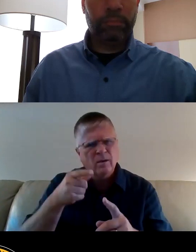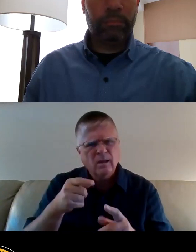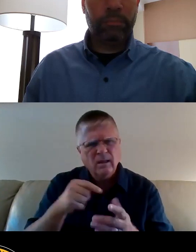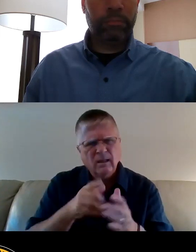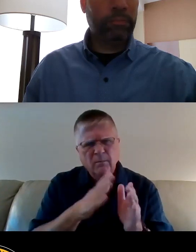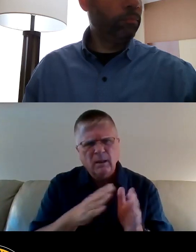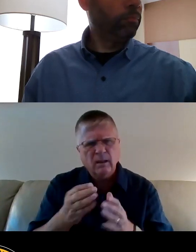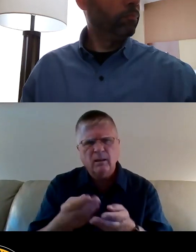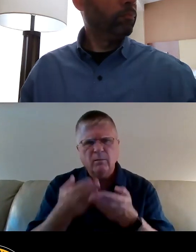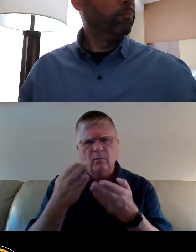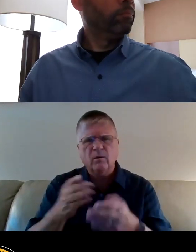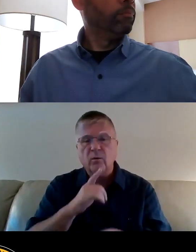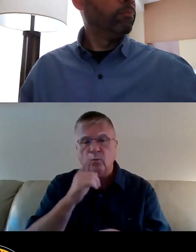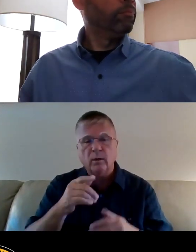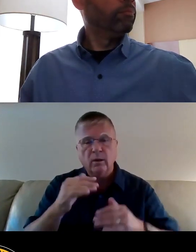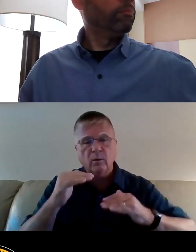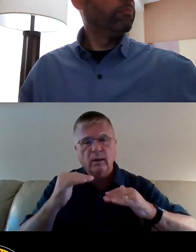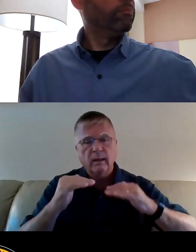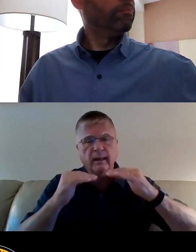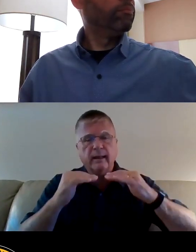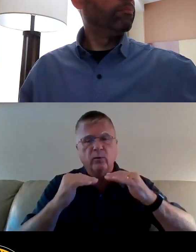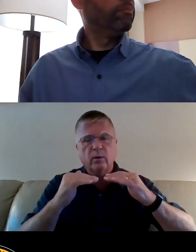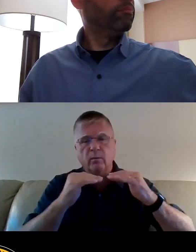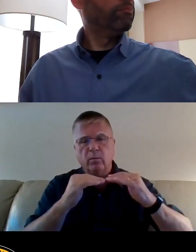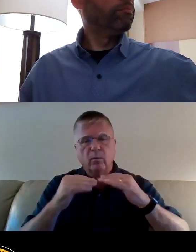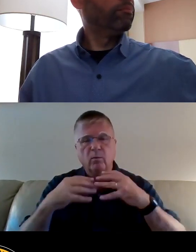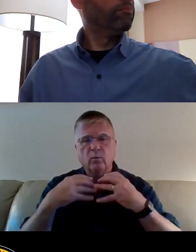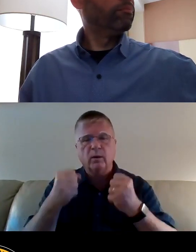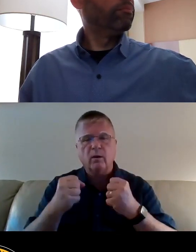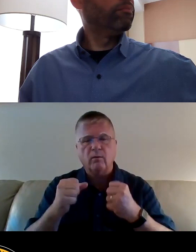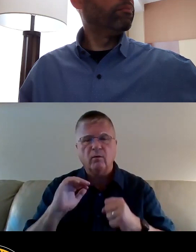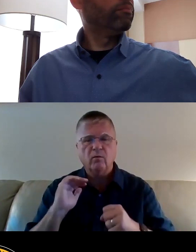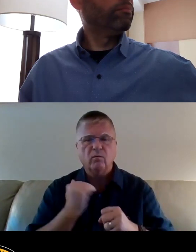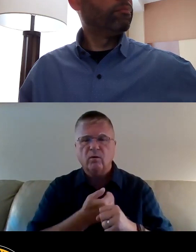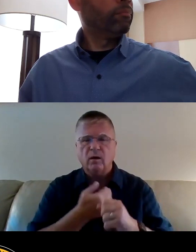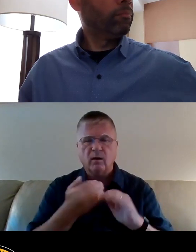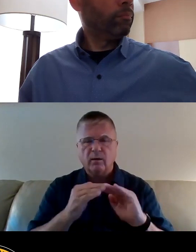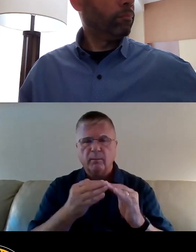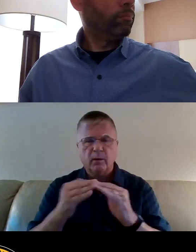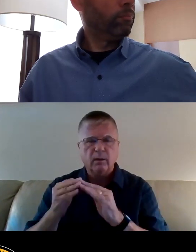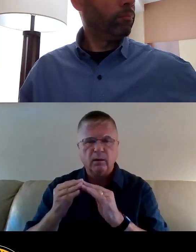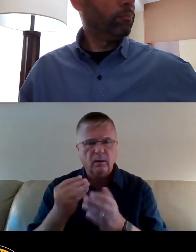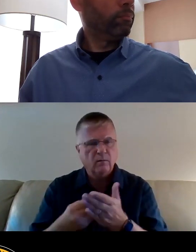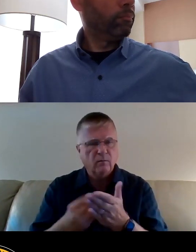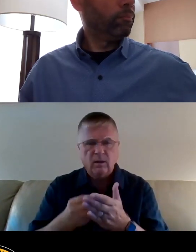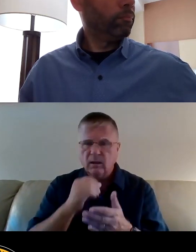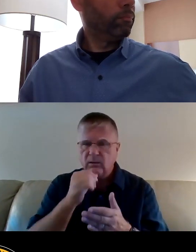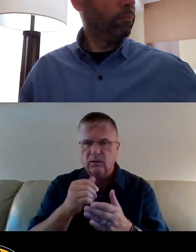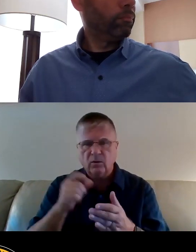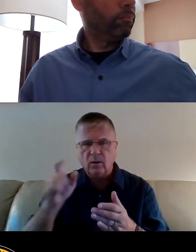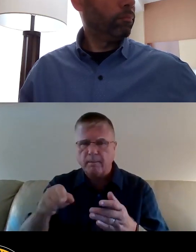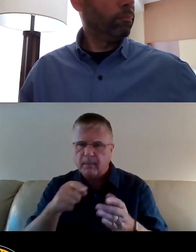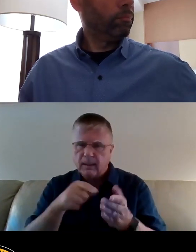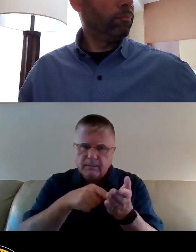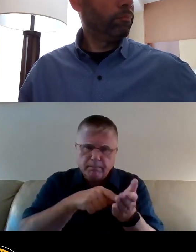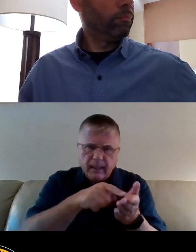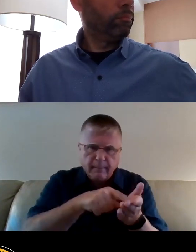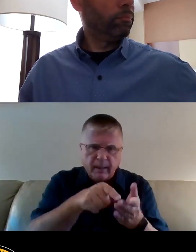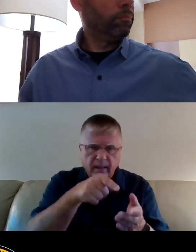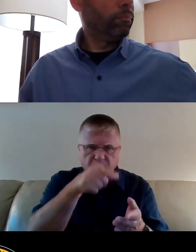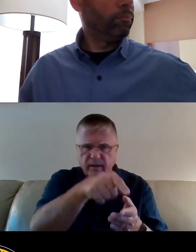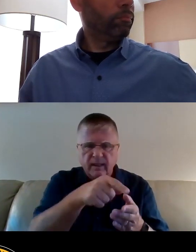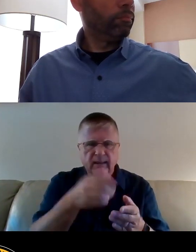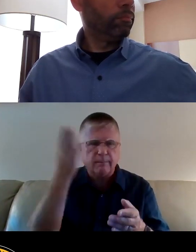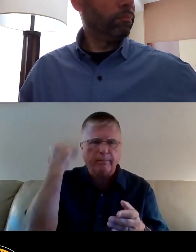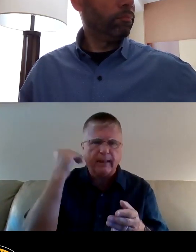provide real, equitable recovery for our communities. The funds are not earmarked for past debt or future debt.